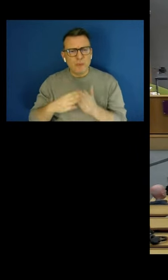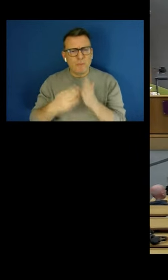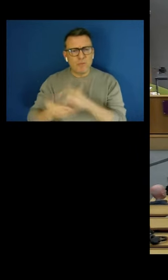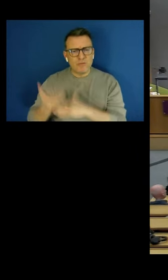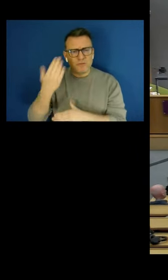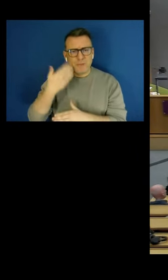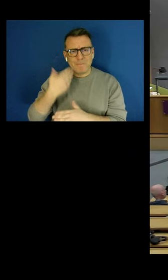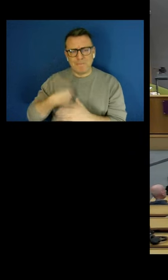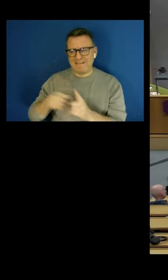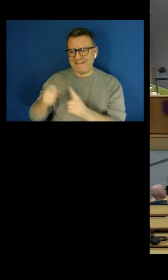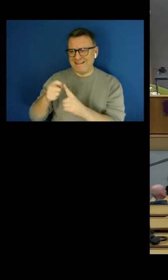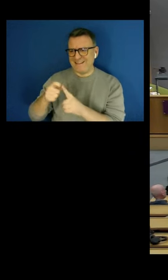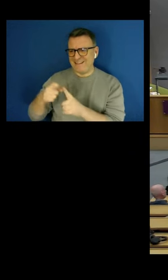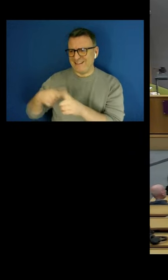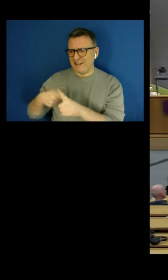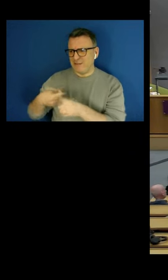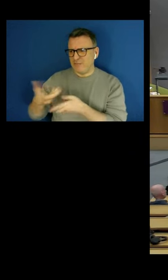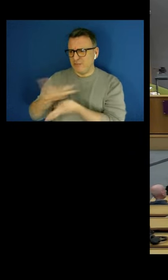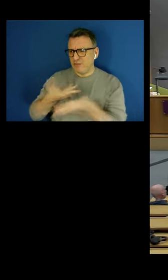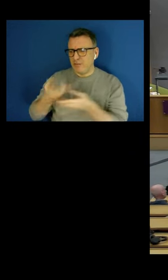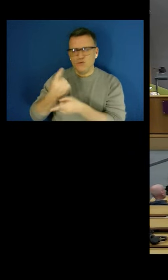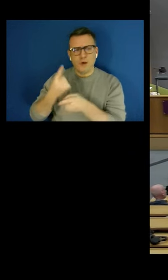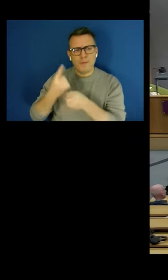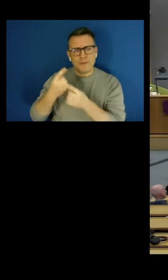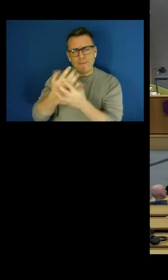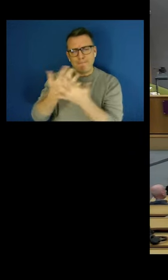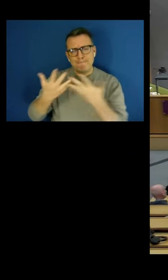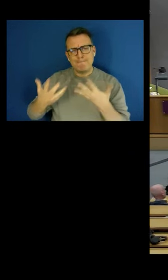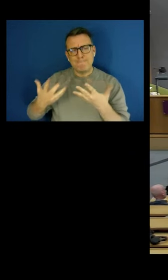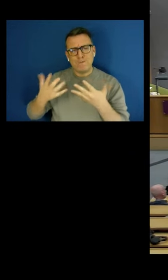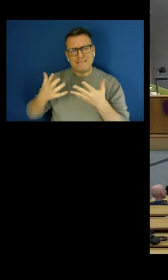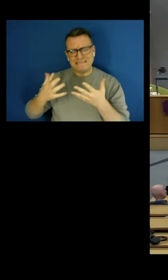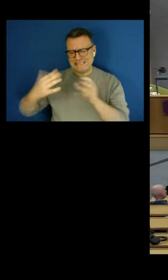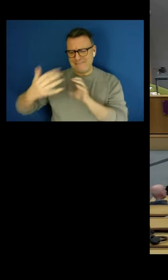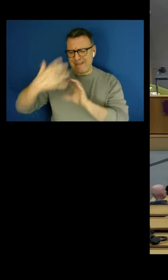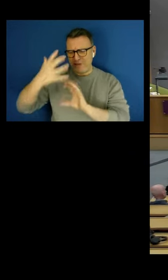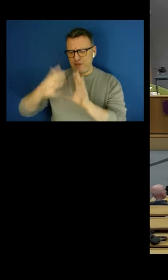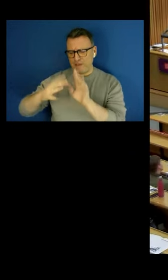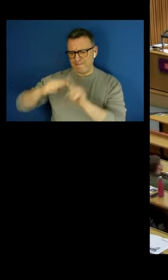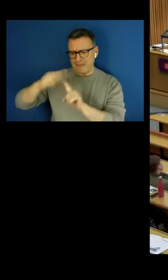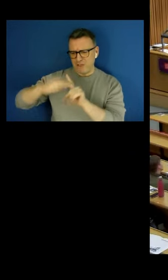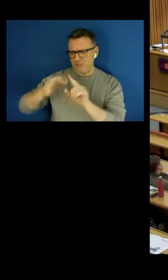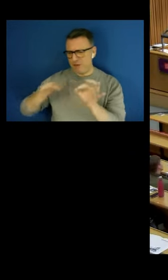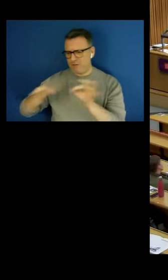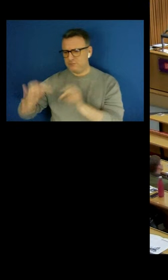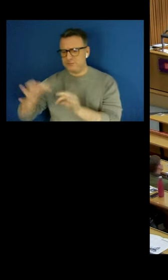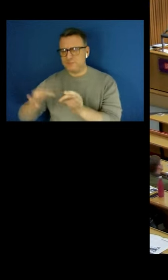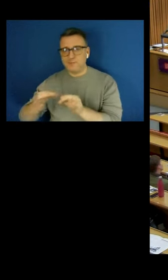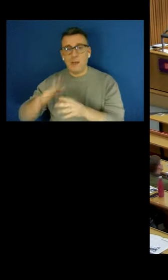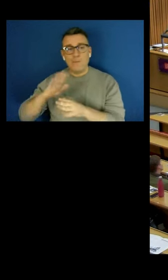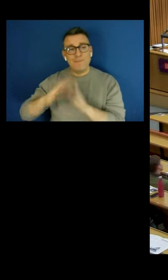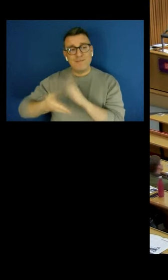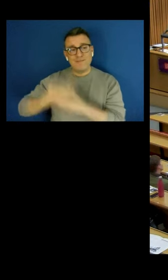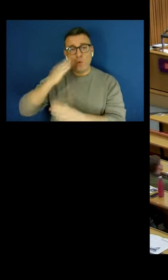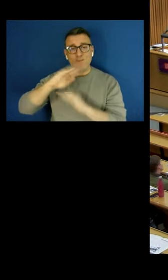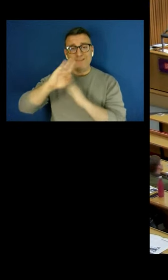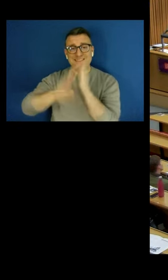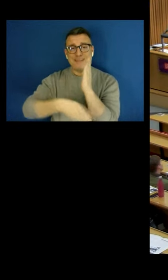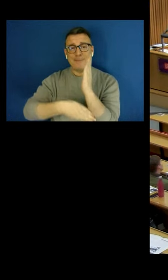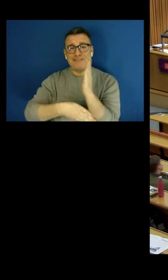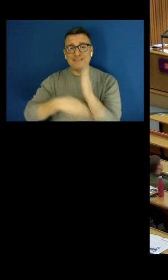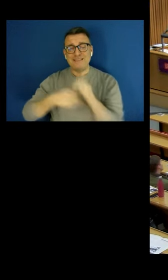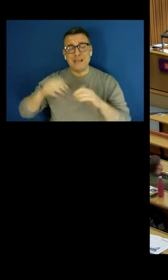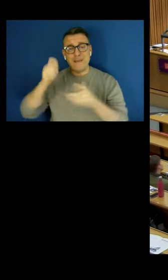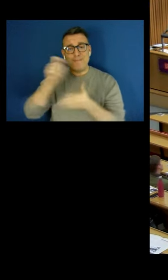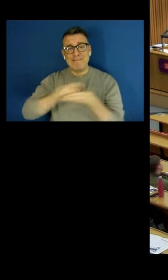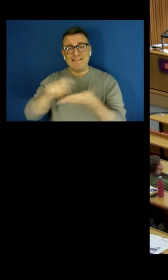-dimensional measurement and I used to be a Deputy Minister of Social Development in Mexico at some point in time